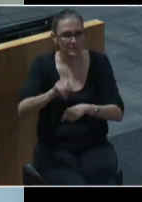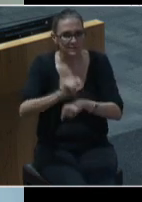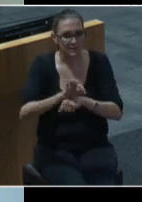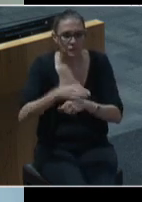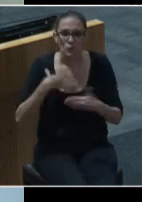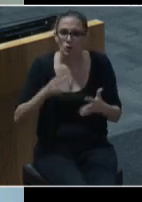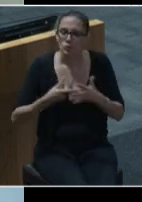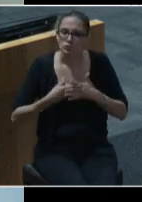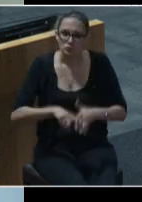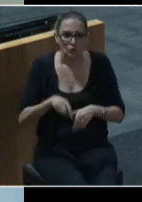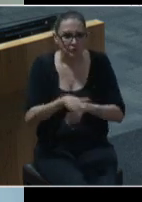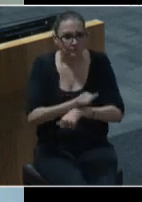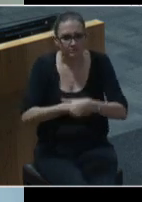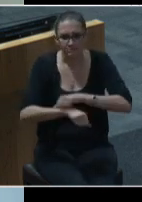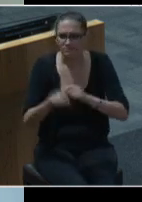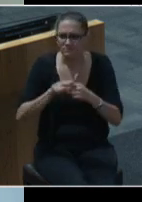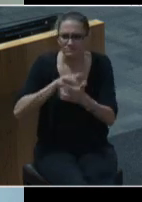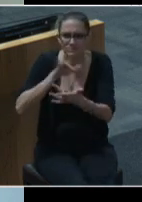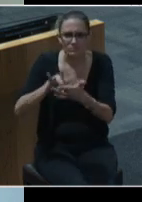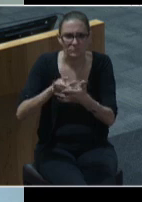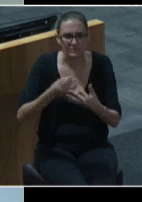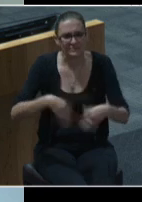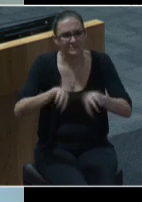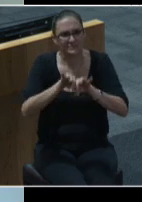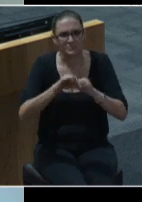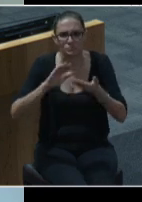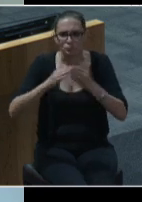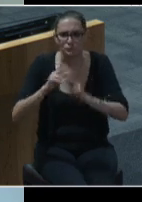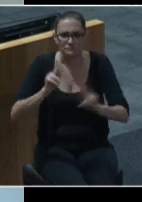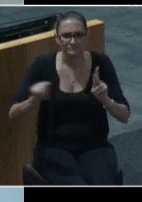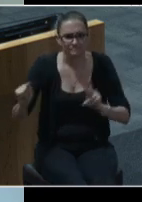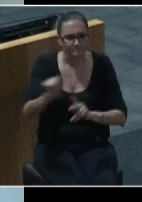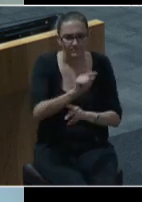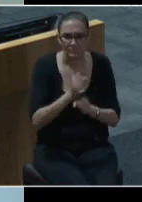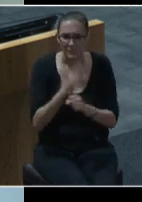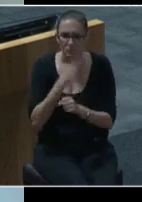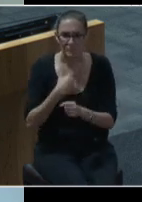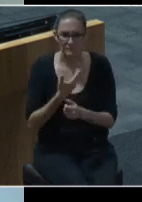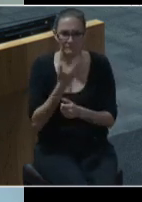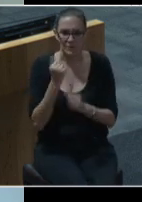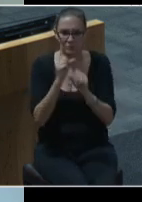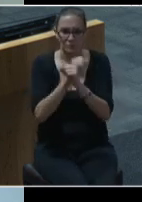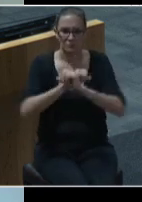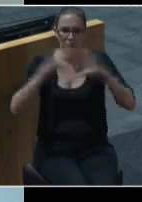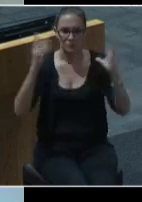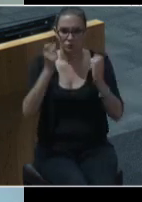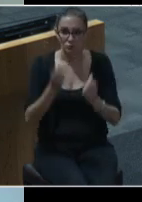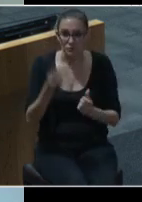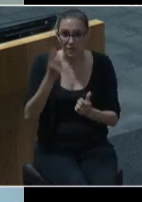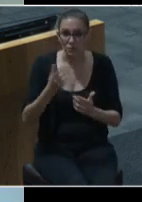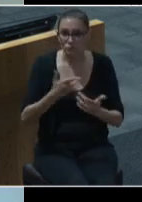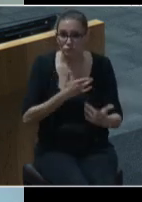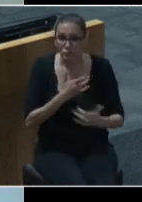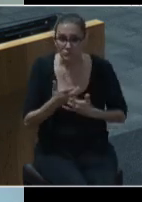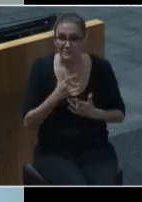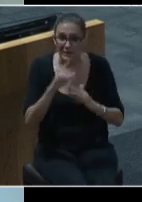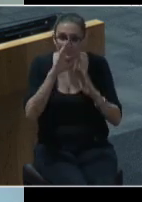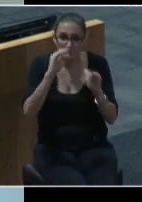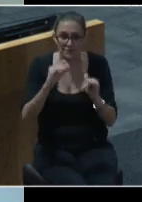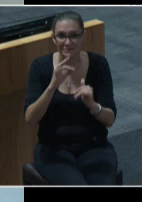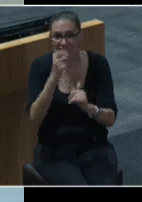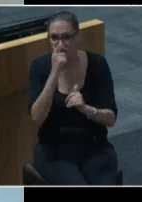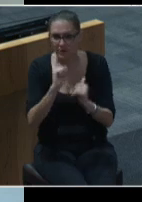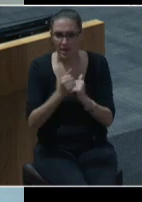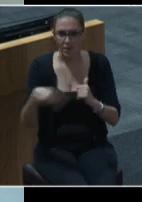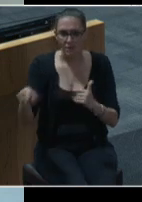the first steps to reach out to key community stakeholders to gain a better understanding of concerns, expectations, and interest, and how